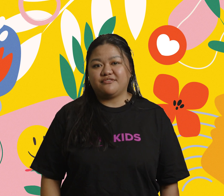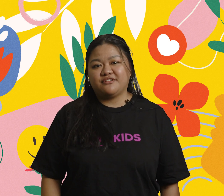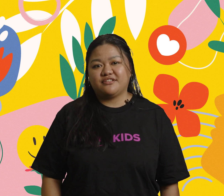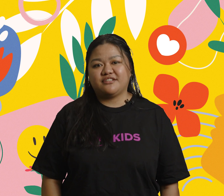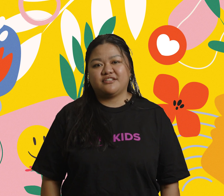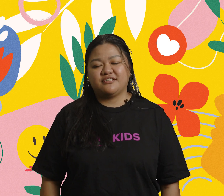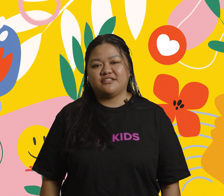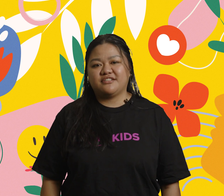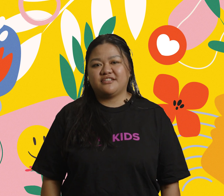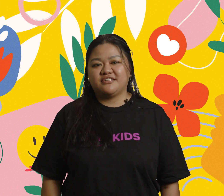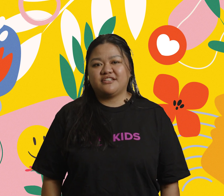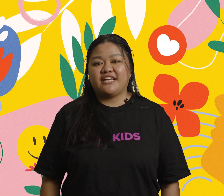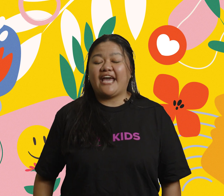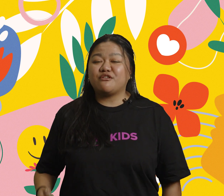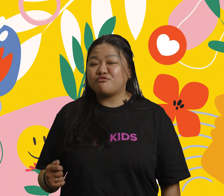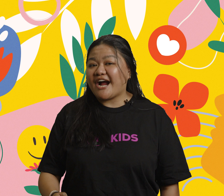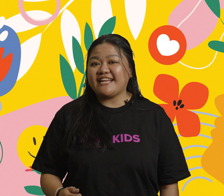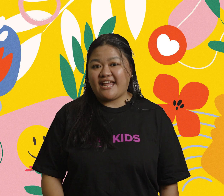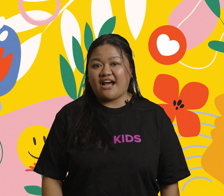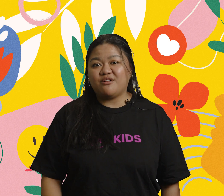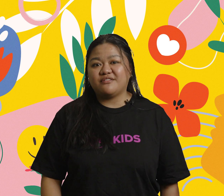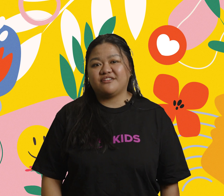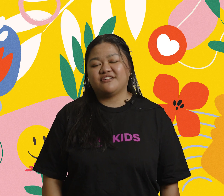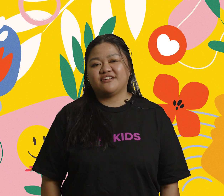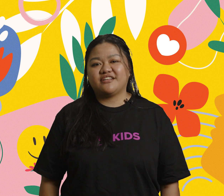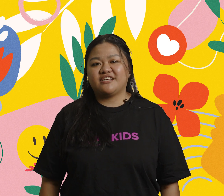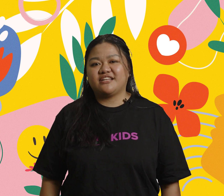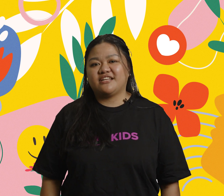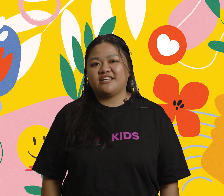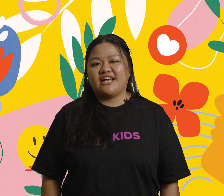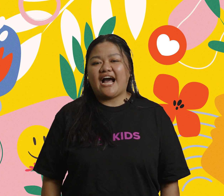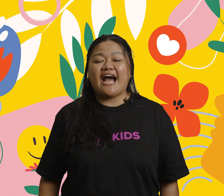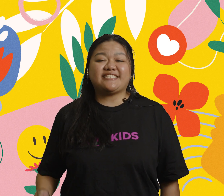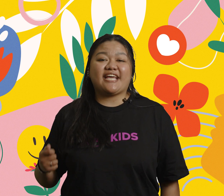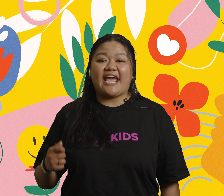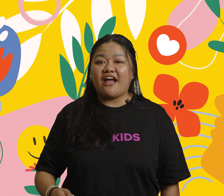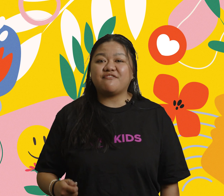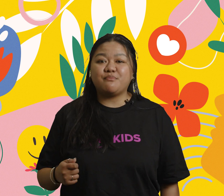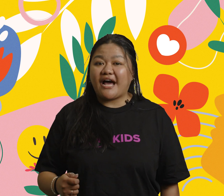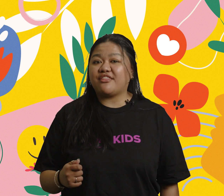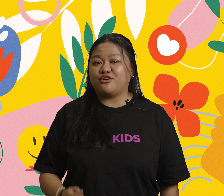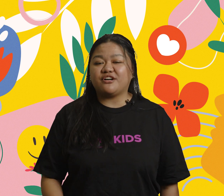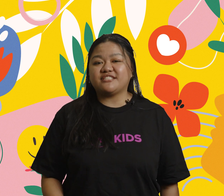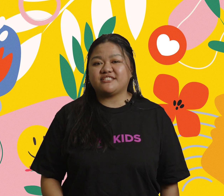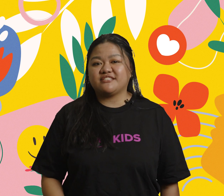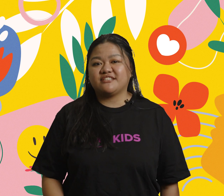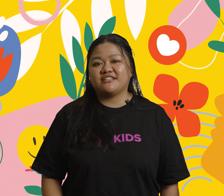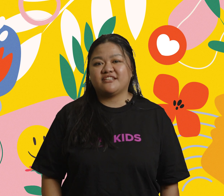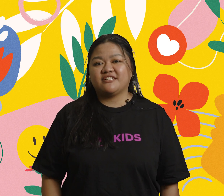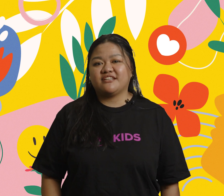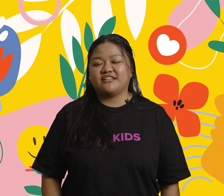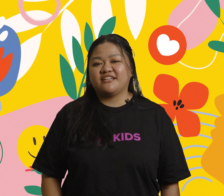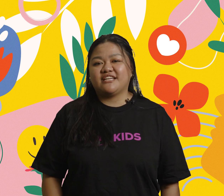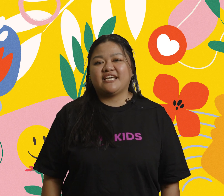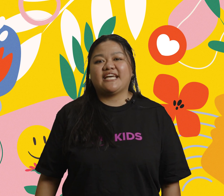captive. And right now, I take every bad thoughts